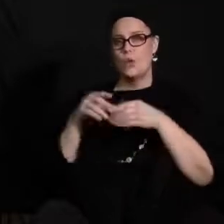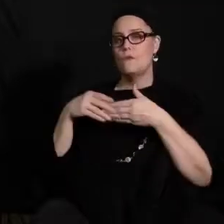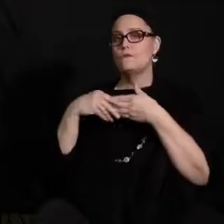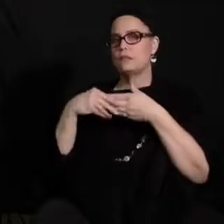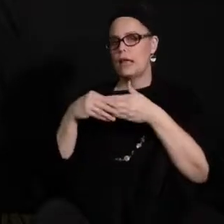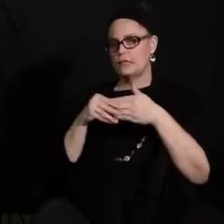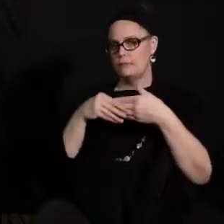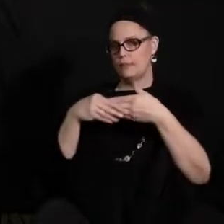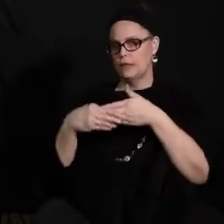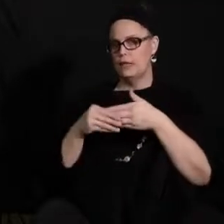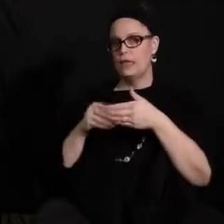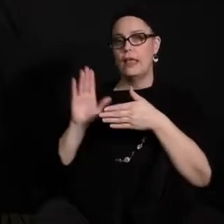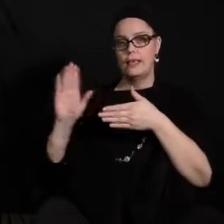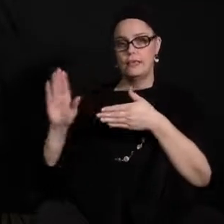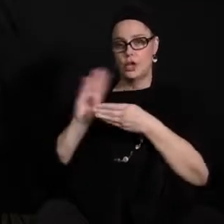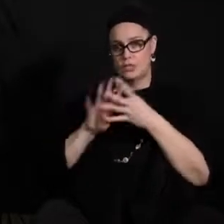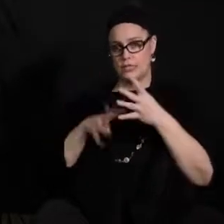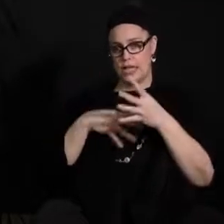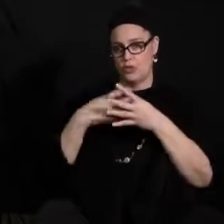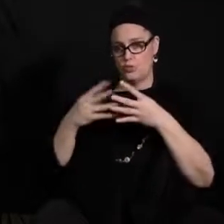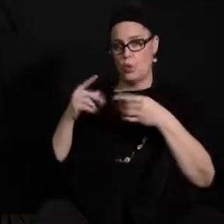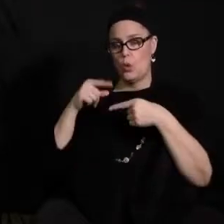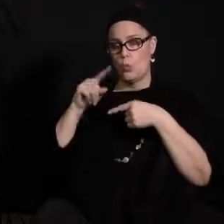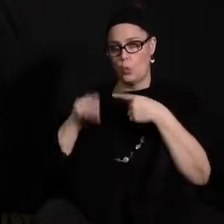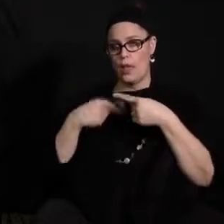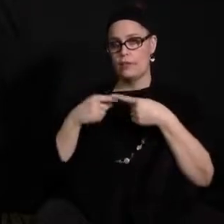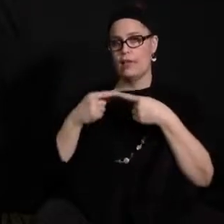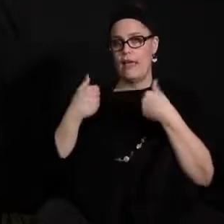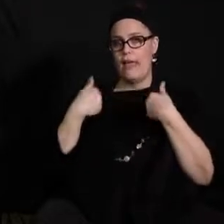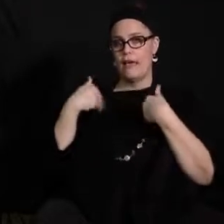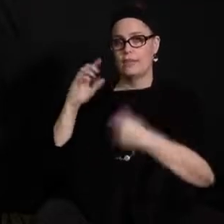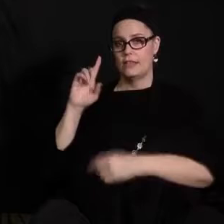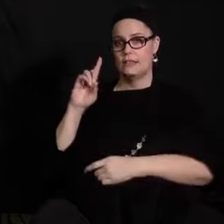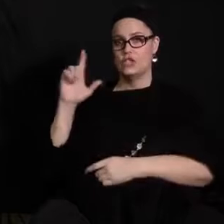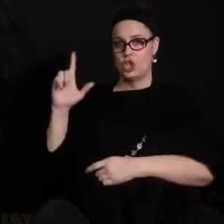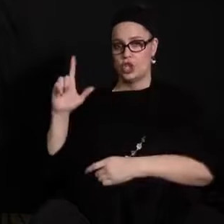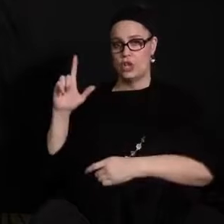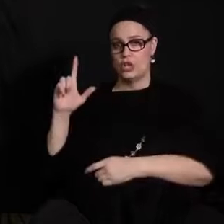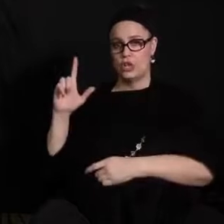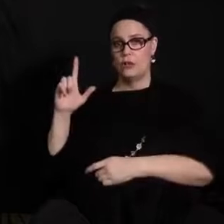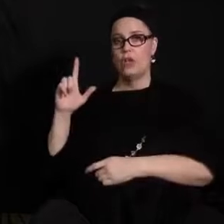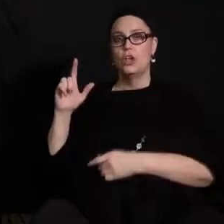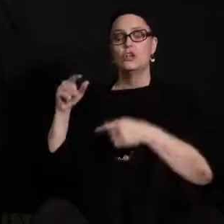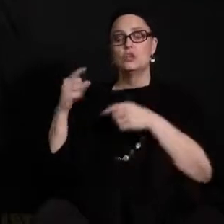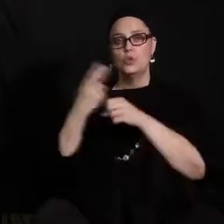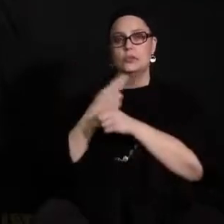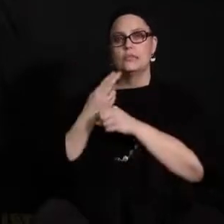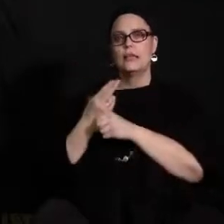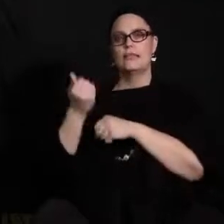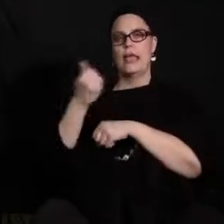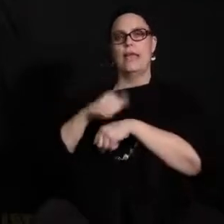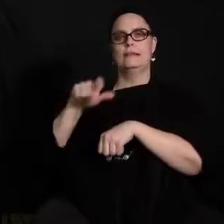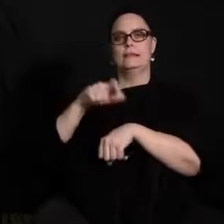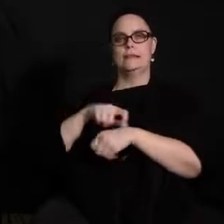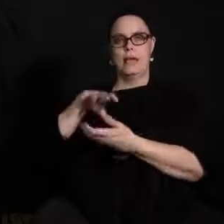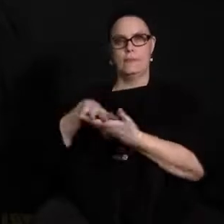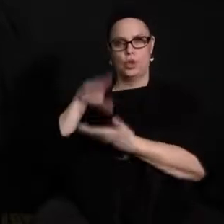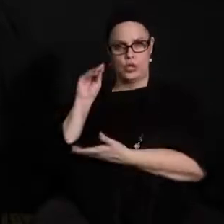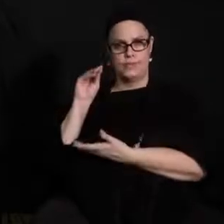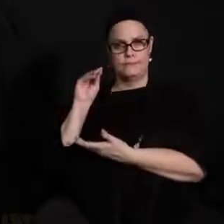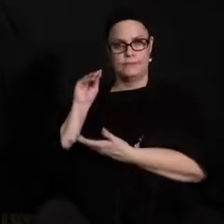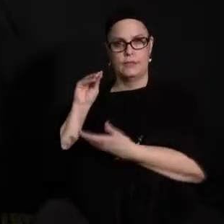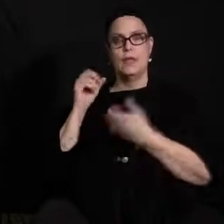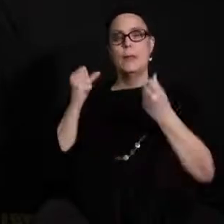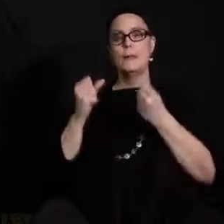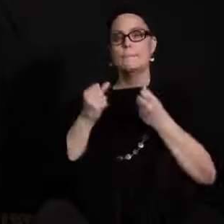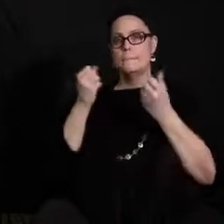flexibility in their schedule when they are in distance learning and it's anytime learning a lot of the lessons